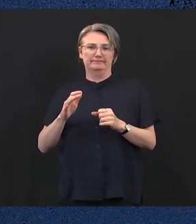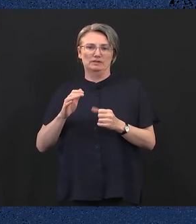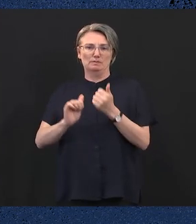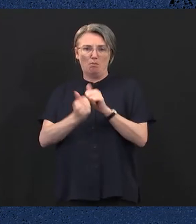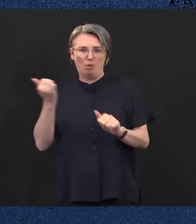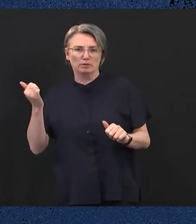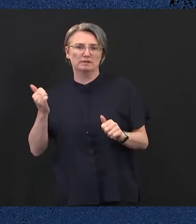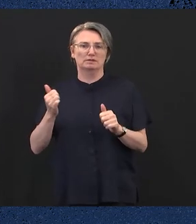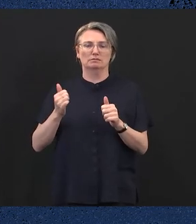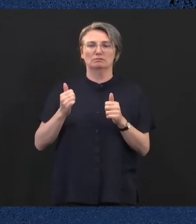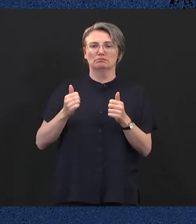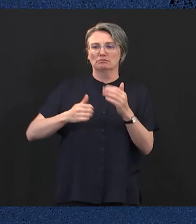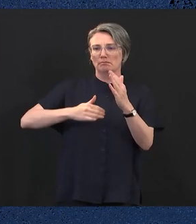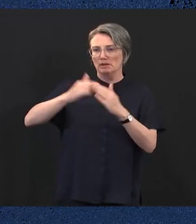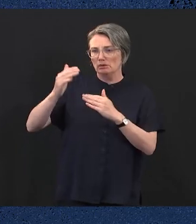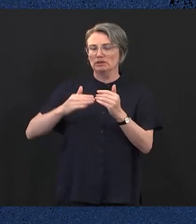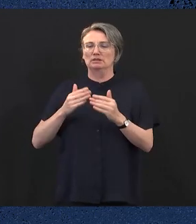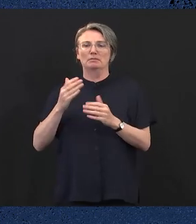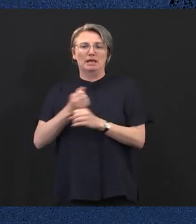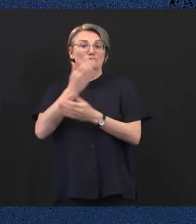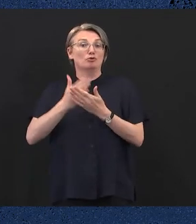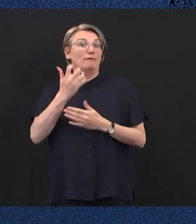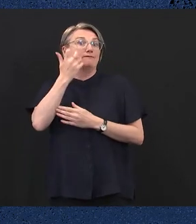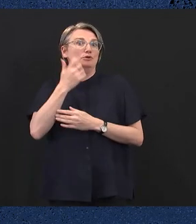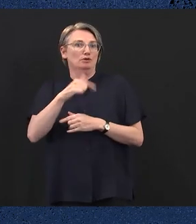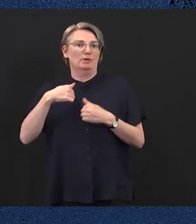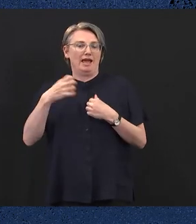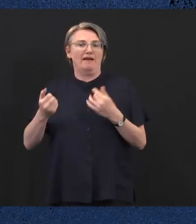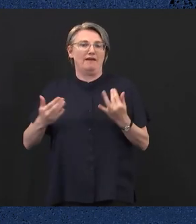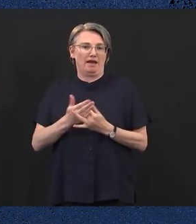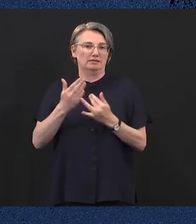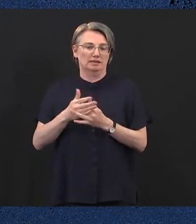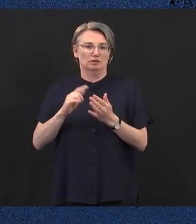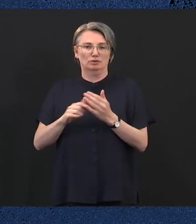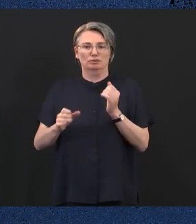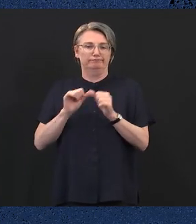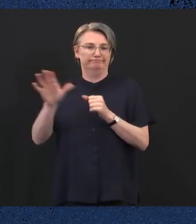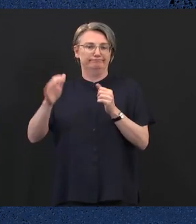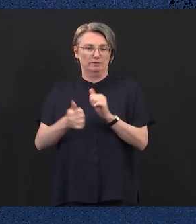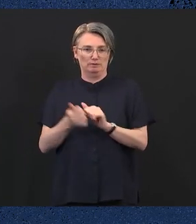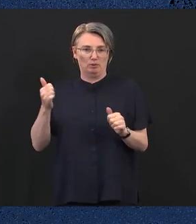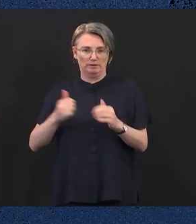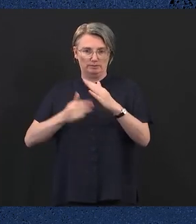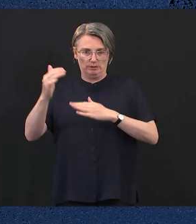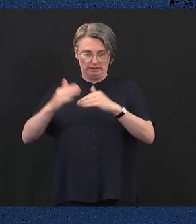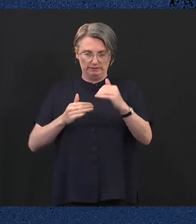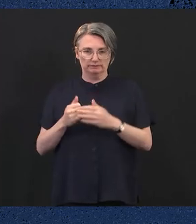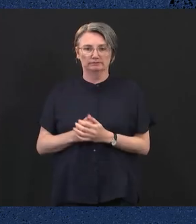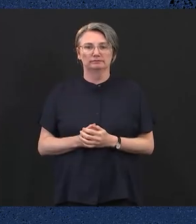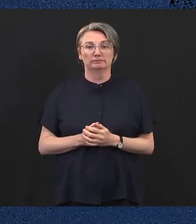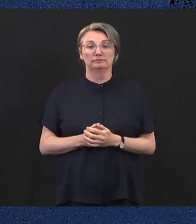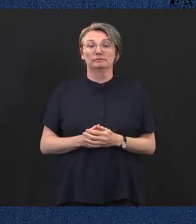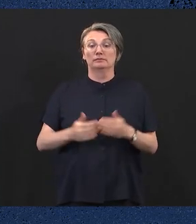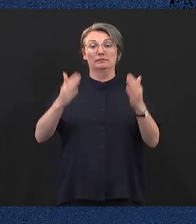facilities for Victorians into the future. More social and affordable housing will also be created